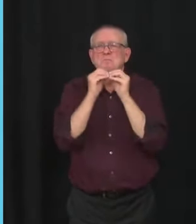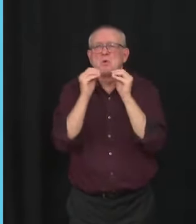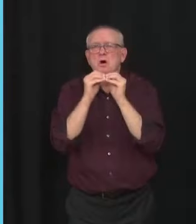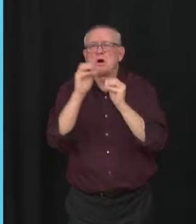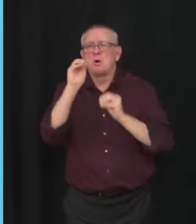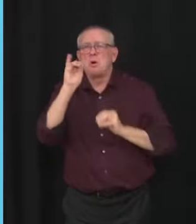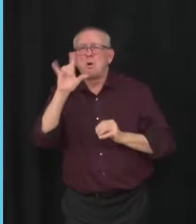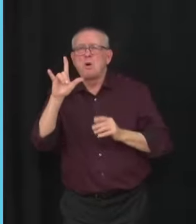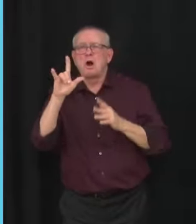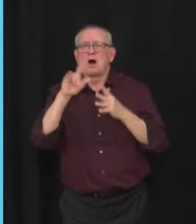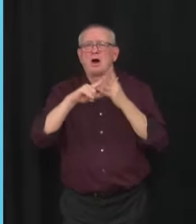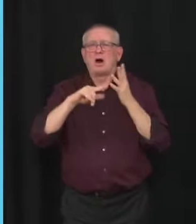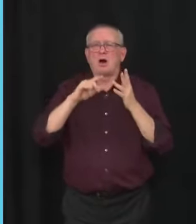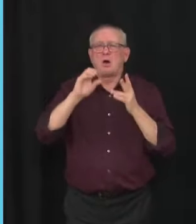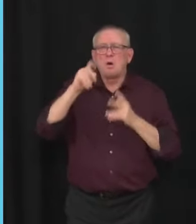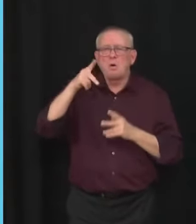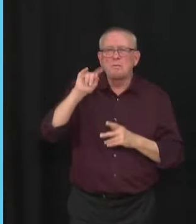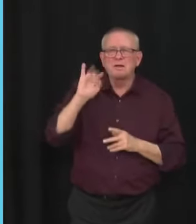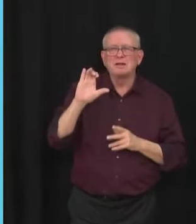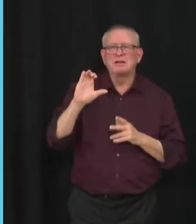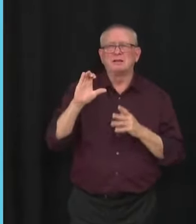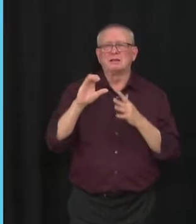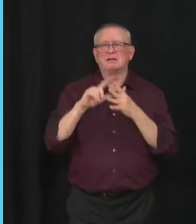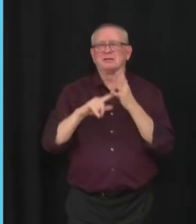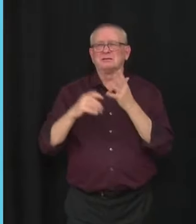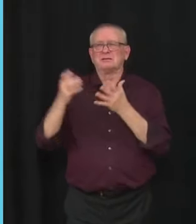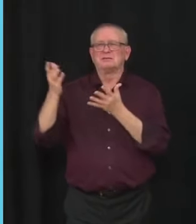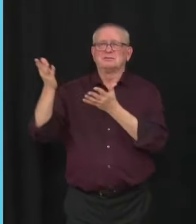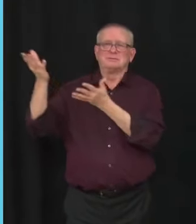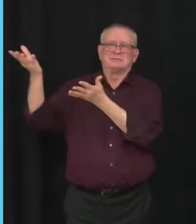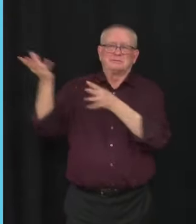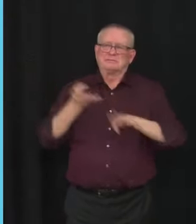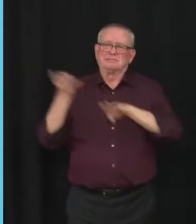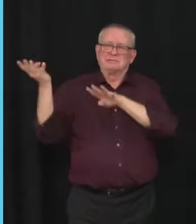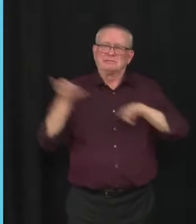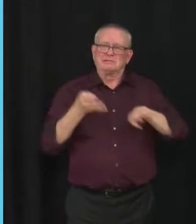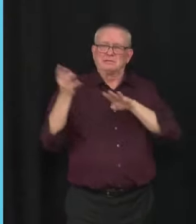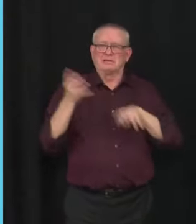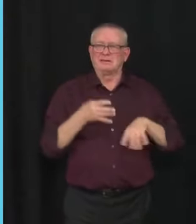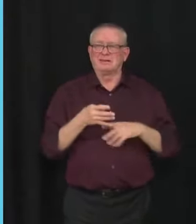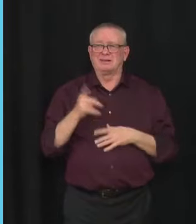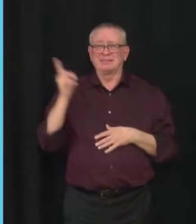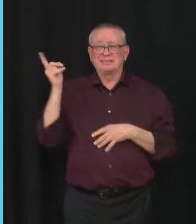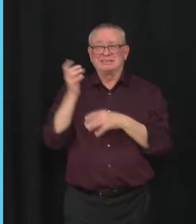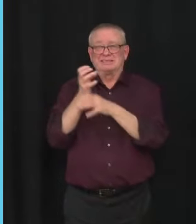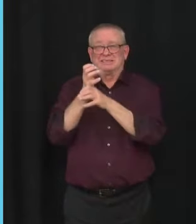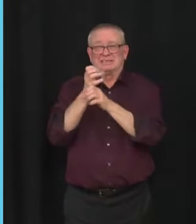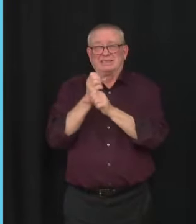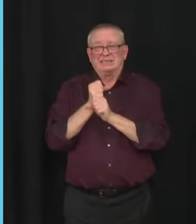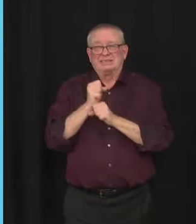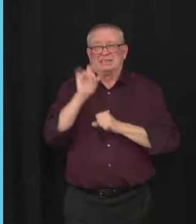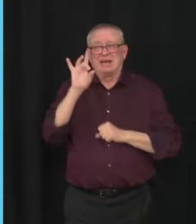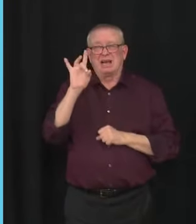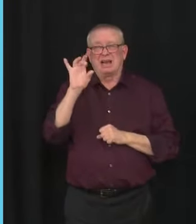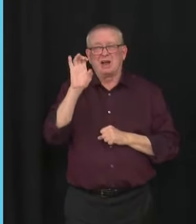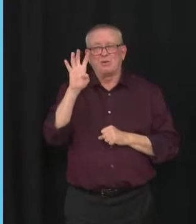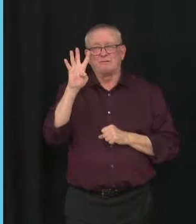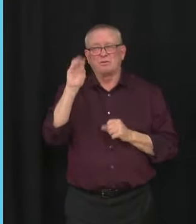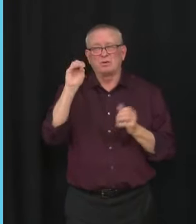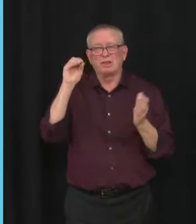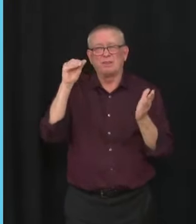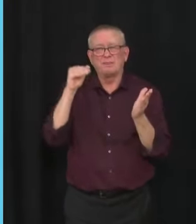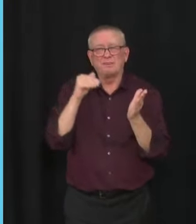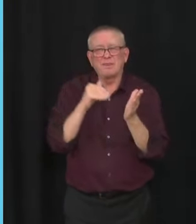production and shipments. And his country is receiving 840,000 barrels a day of oil imports from Vladimir Putin's